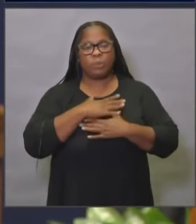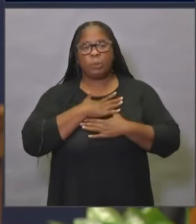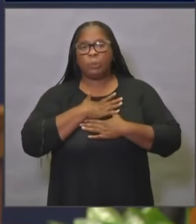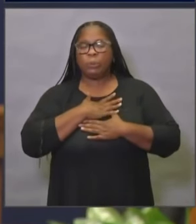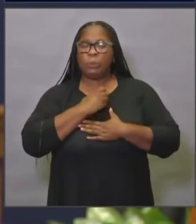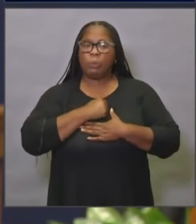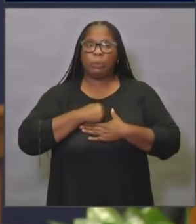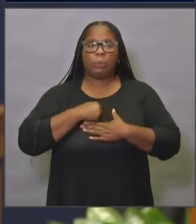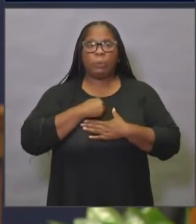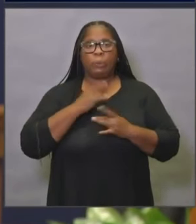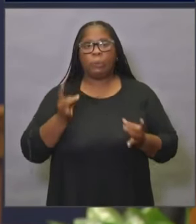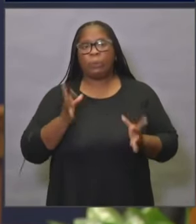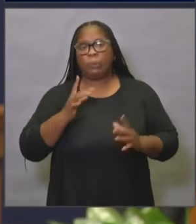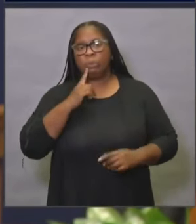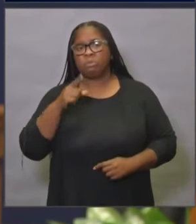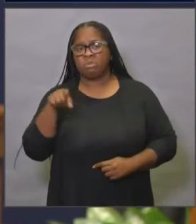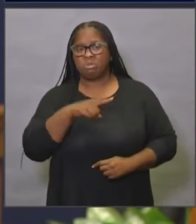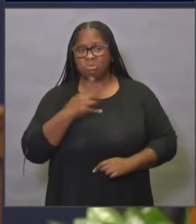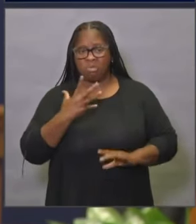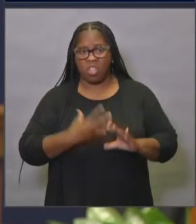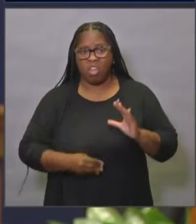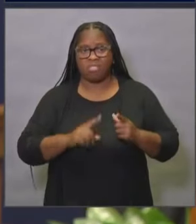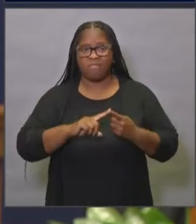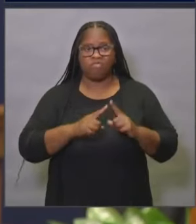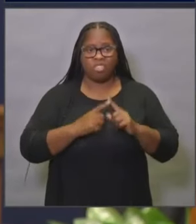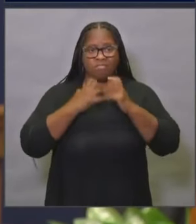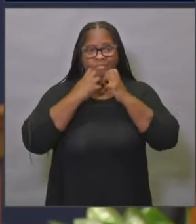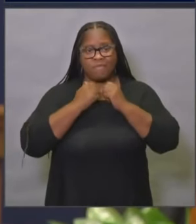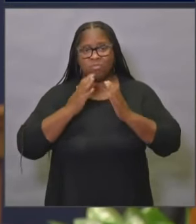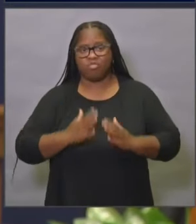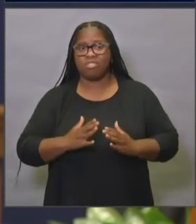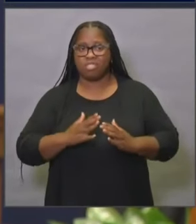go out to everyone who has lost a loved one or a friend to COVID-19.